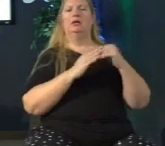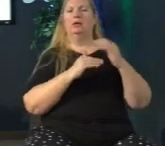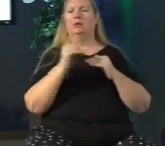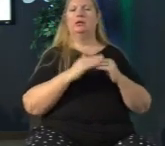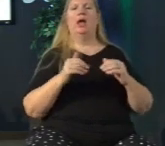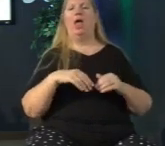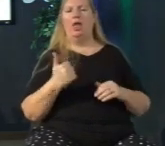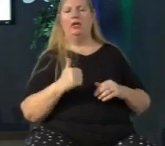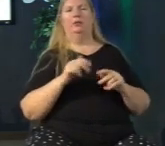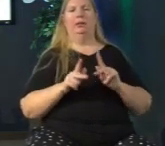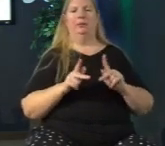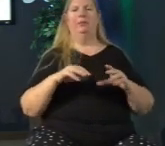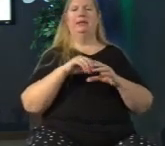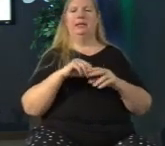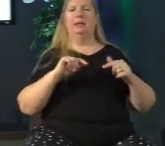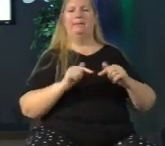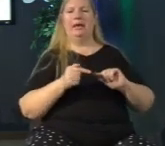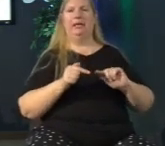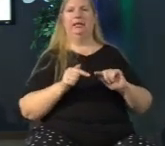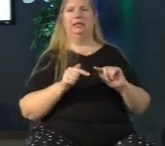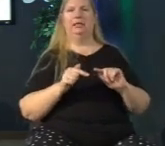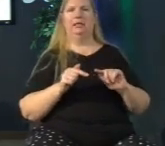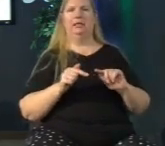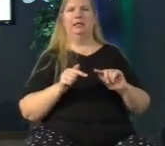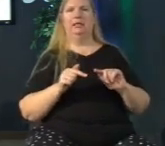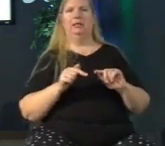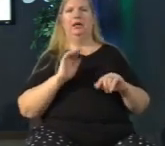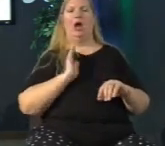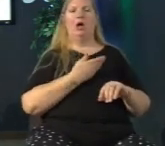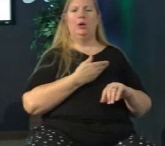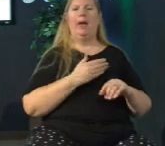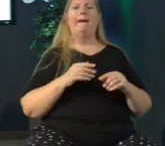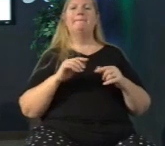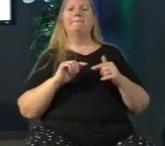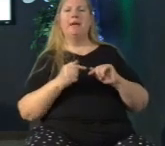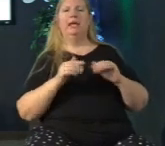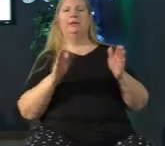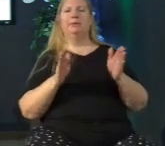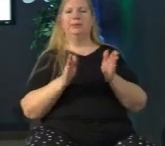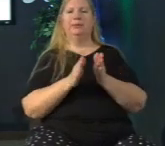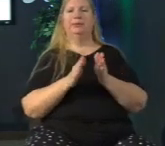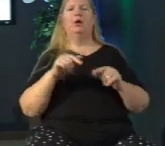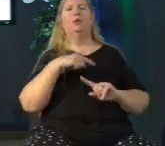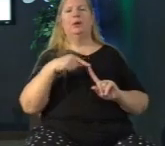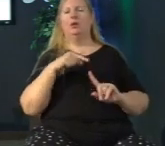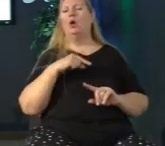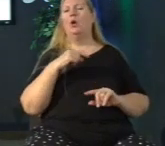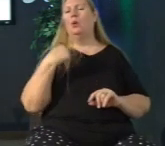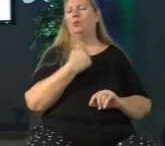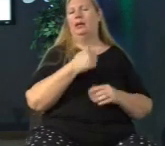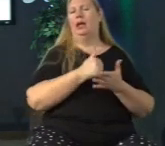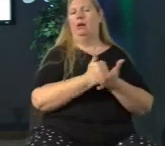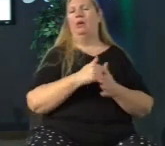in our pain that our pain can be lessened we can see that things are not as